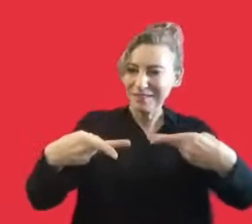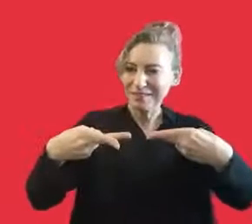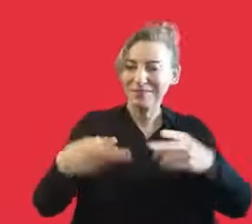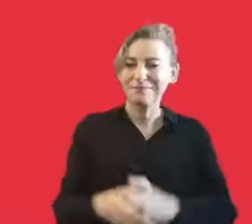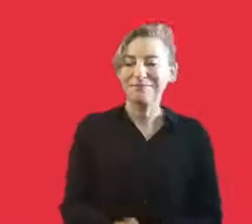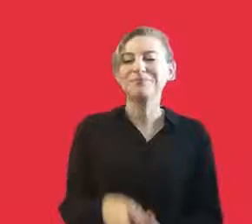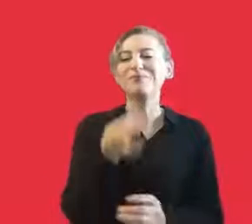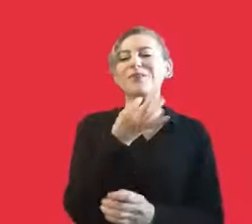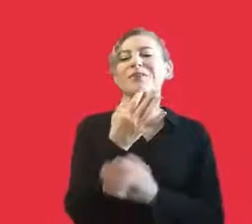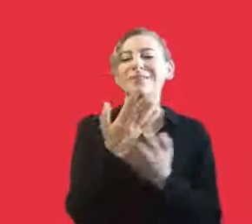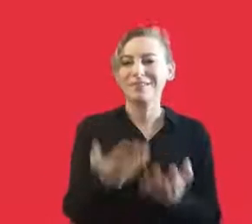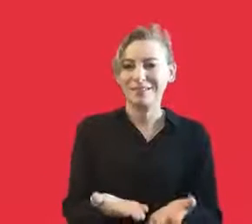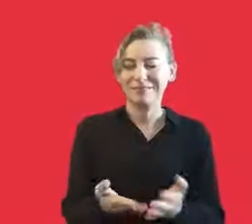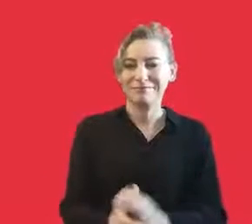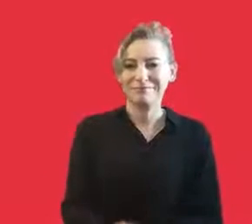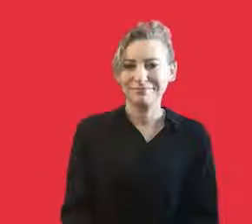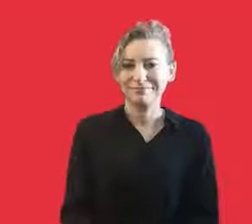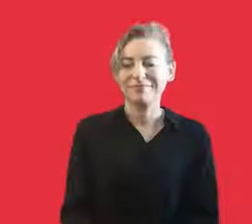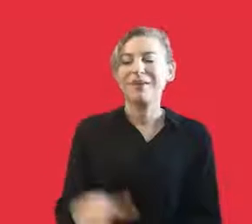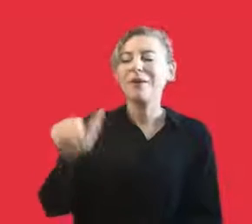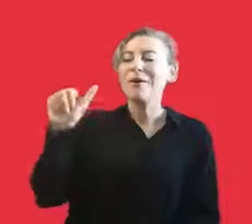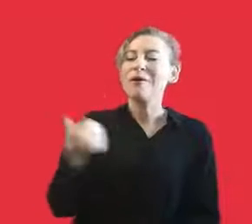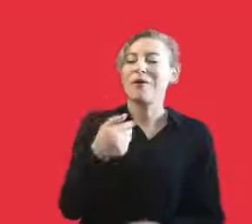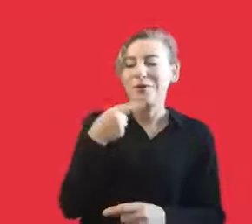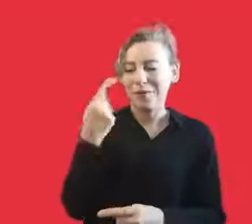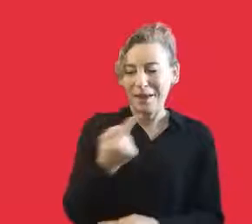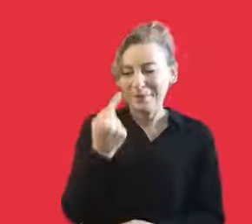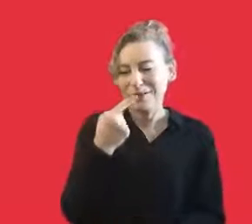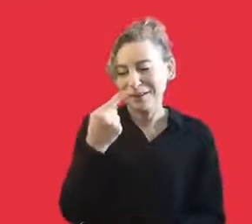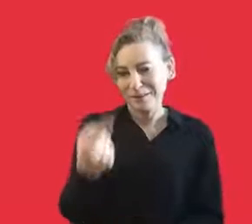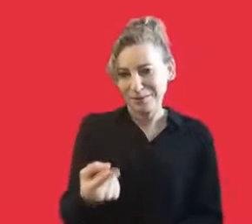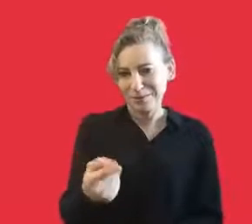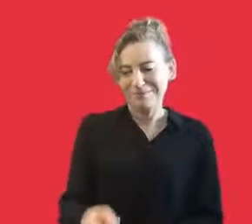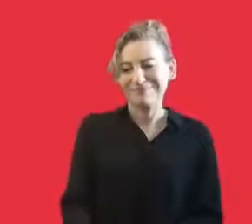But at this point, I would like to leave the word to the other panelists. Well, thank you very much.